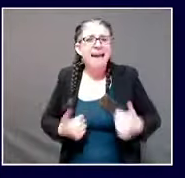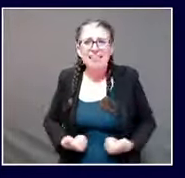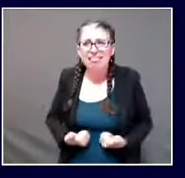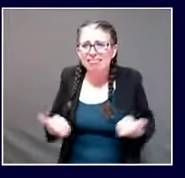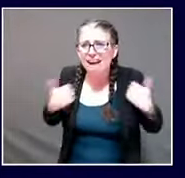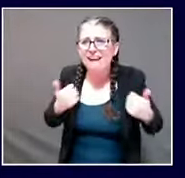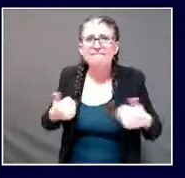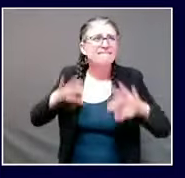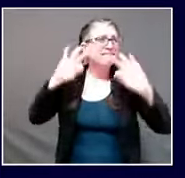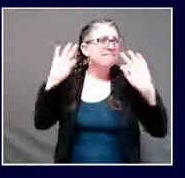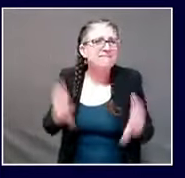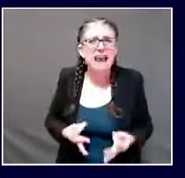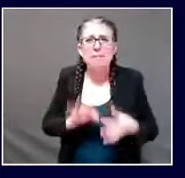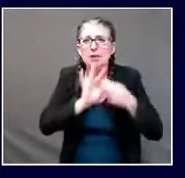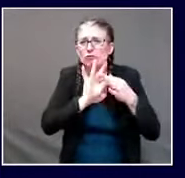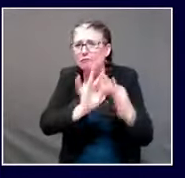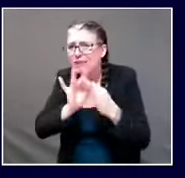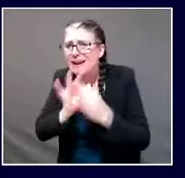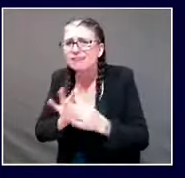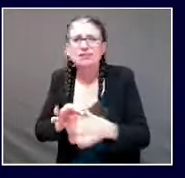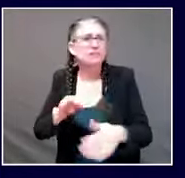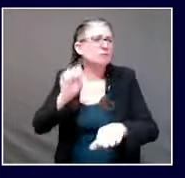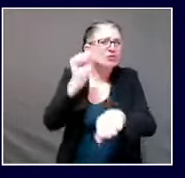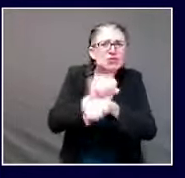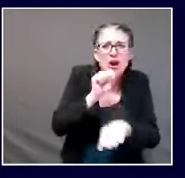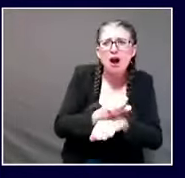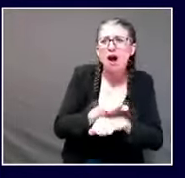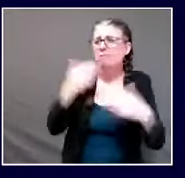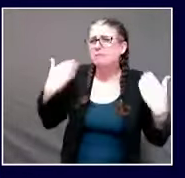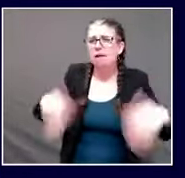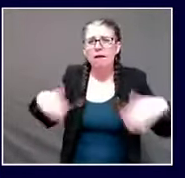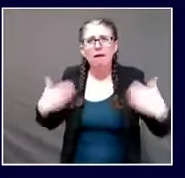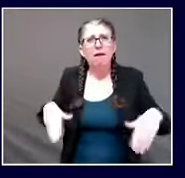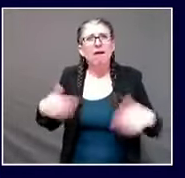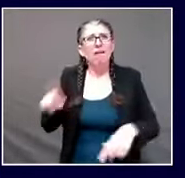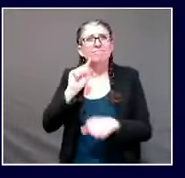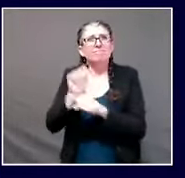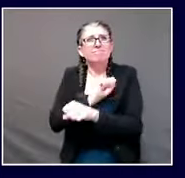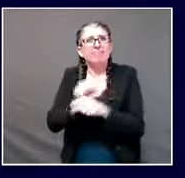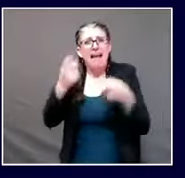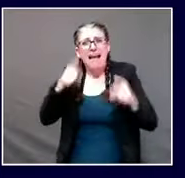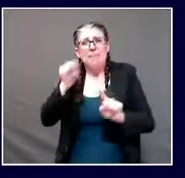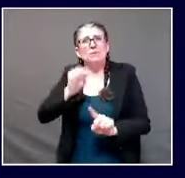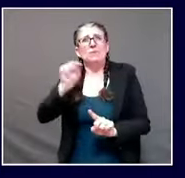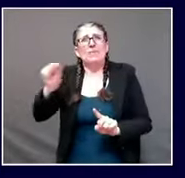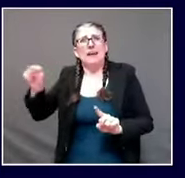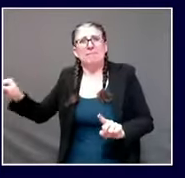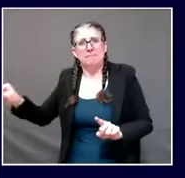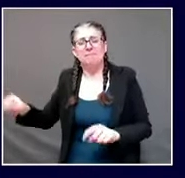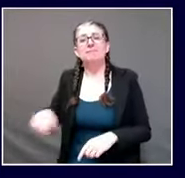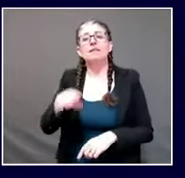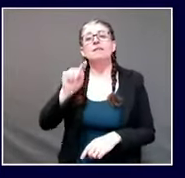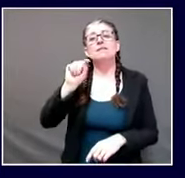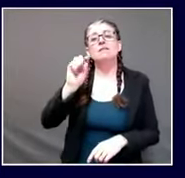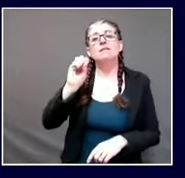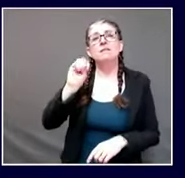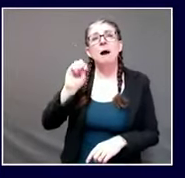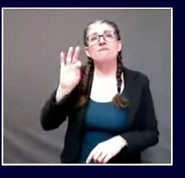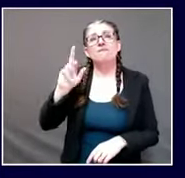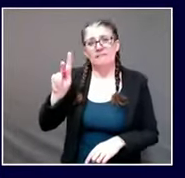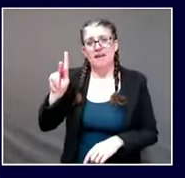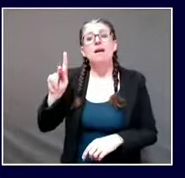friends and your family. People like Tom Flack, first selectman of the town of Moral, a kind and